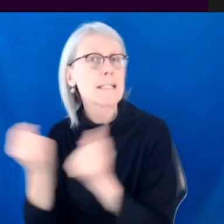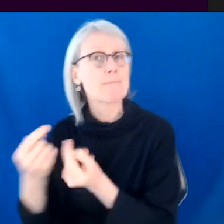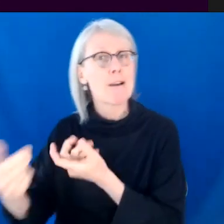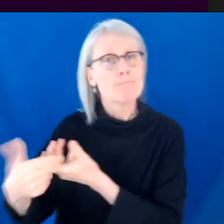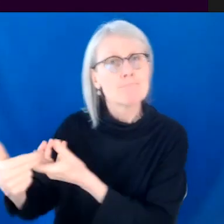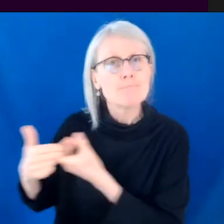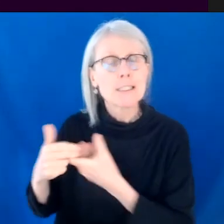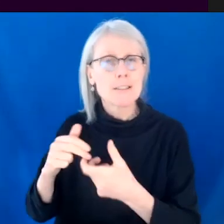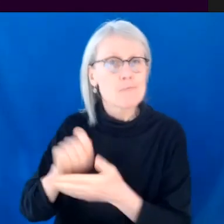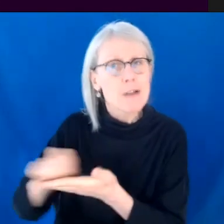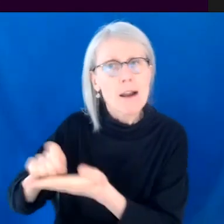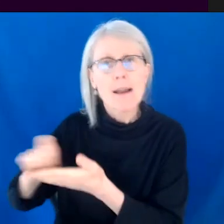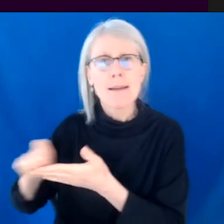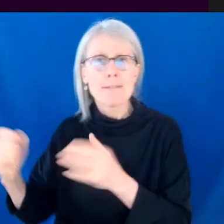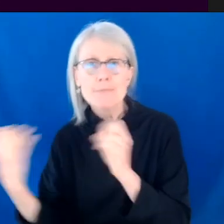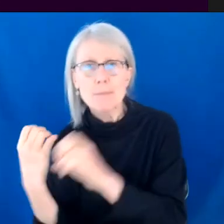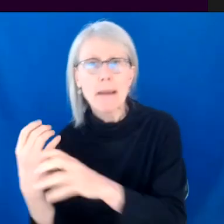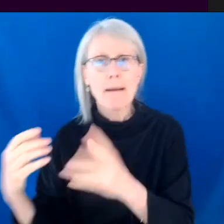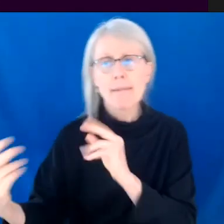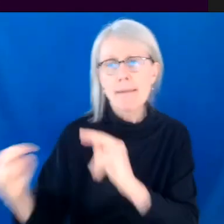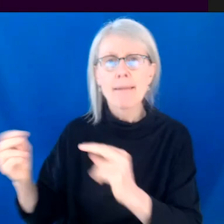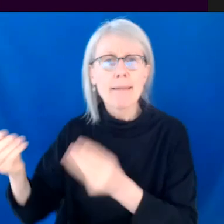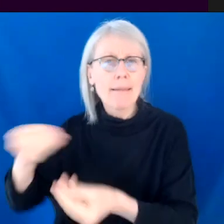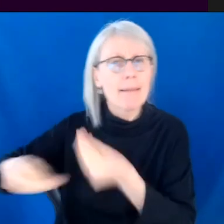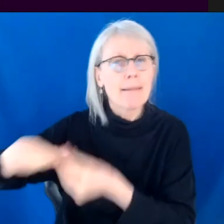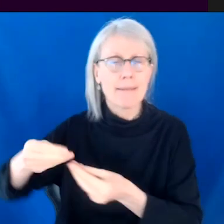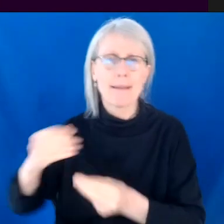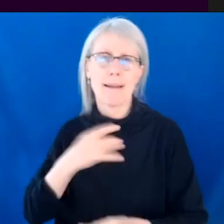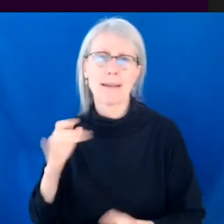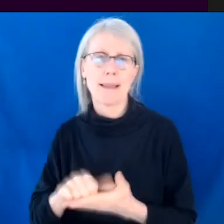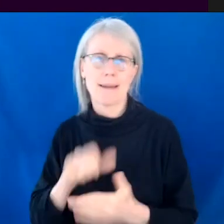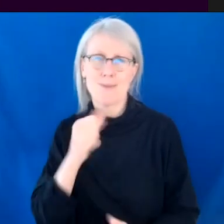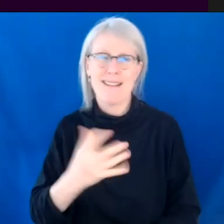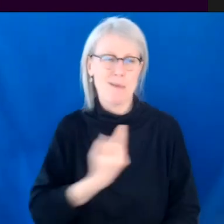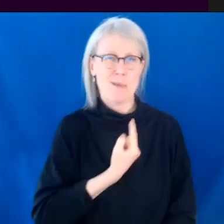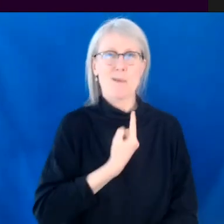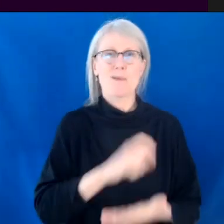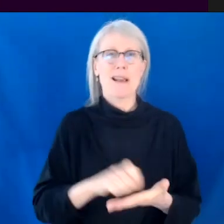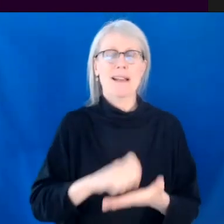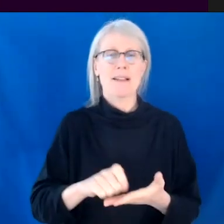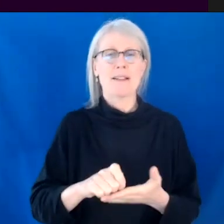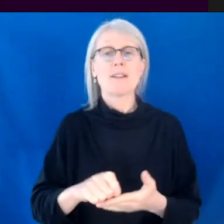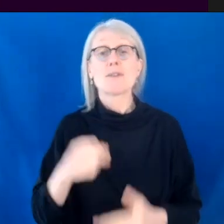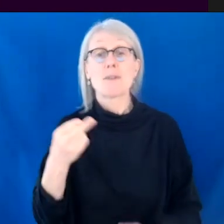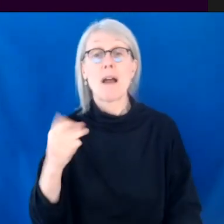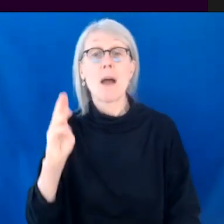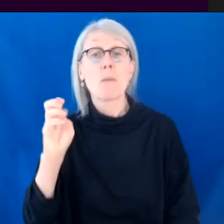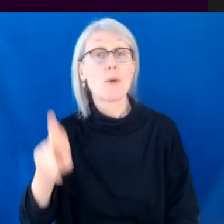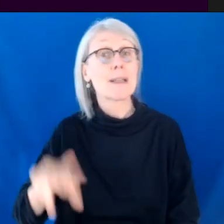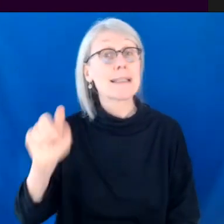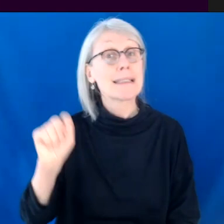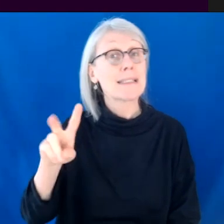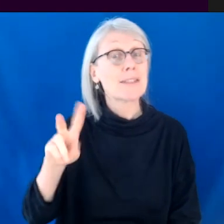to just be kind of by myself writing. I loved to work with other people. Um, and so then I applied to Humber's TV